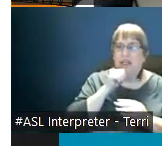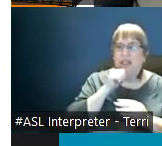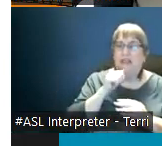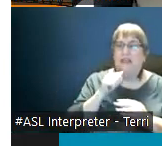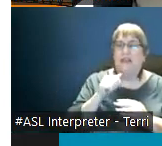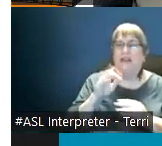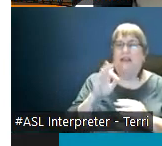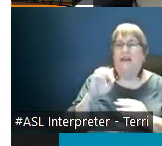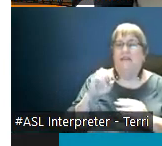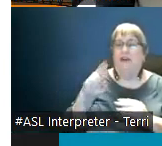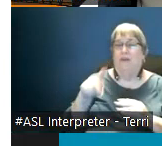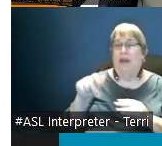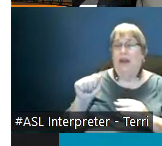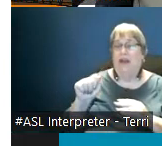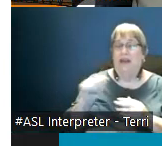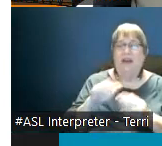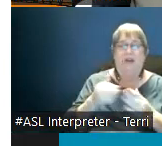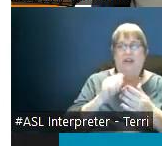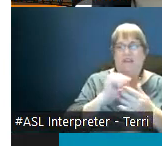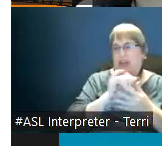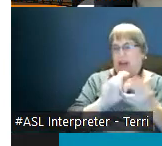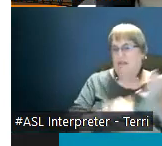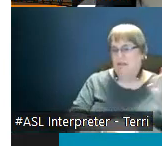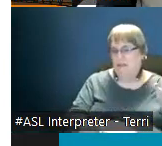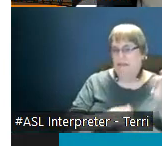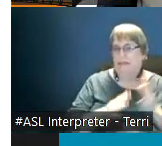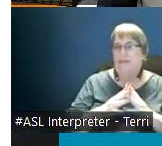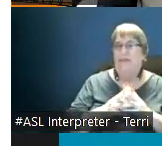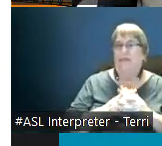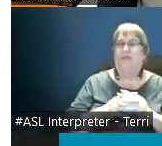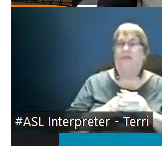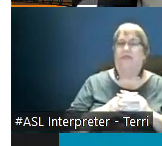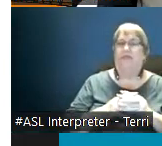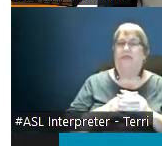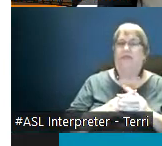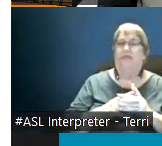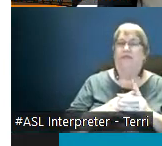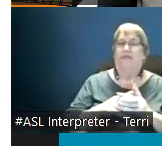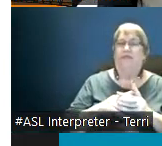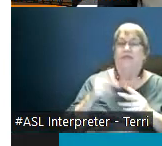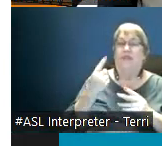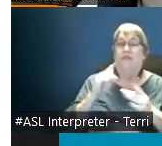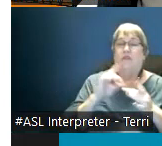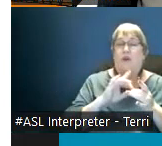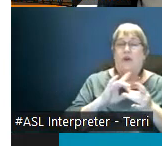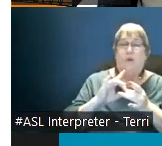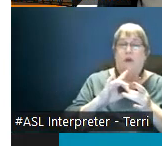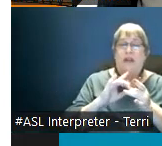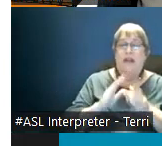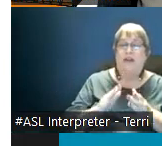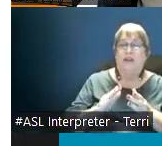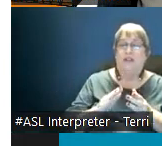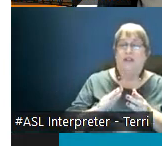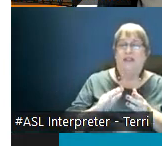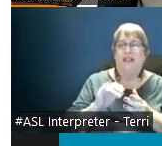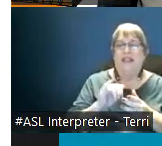all the different laws um there um for uh coordinators again coordinators is